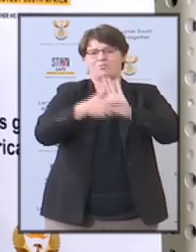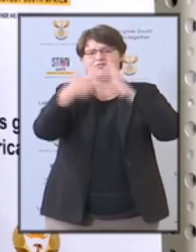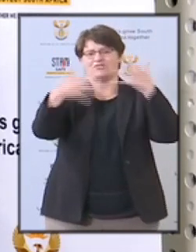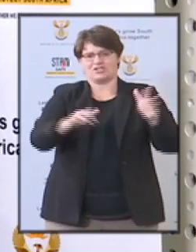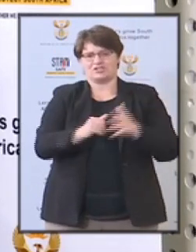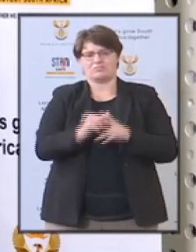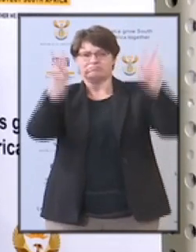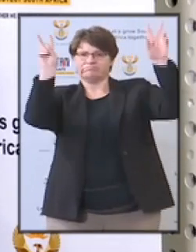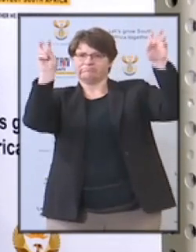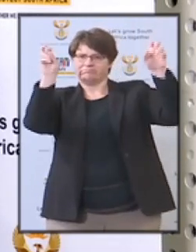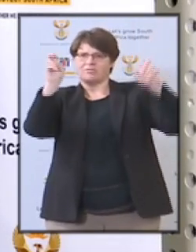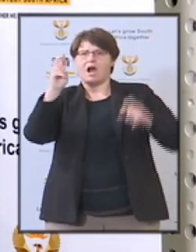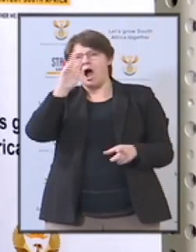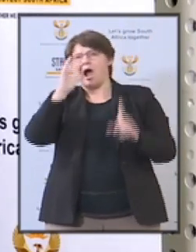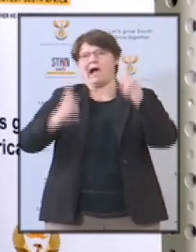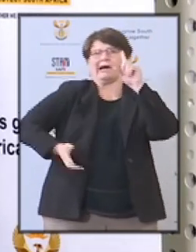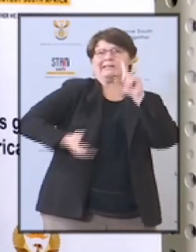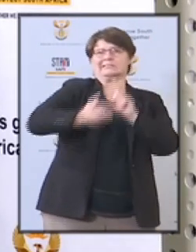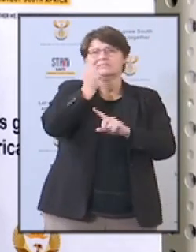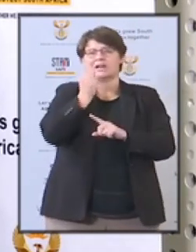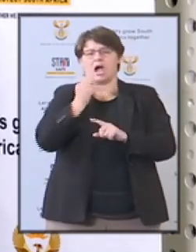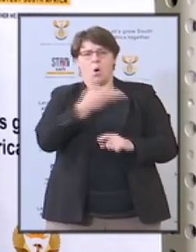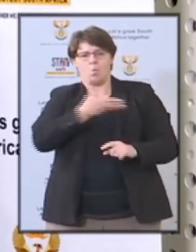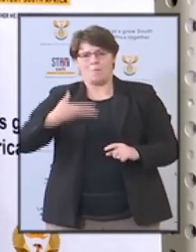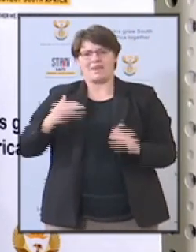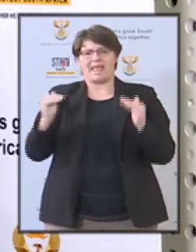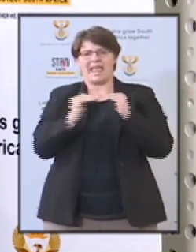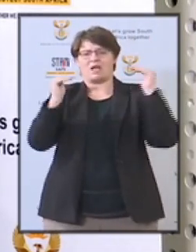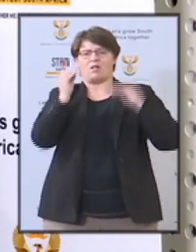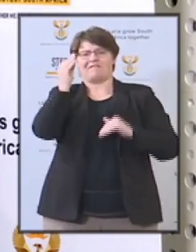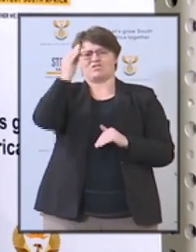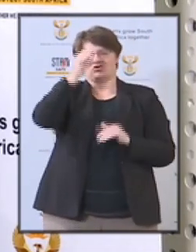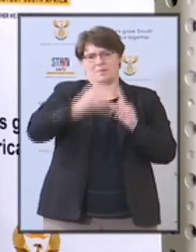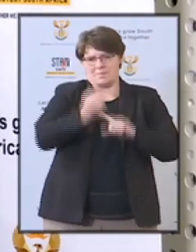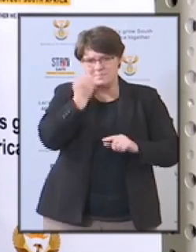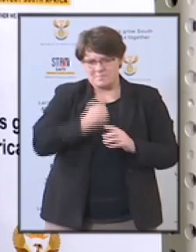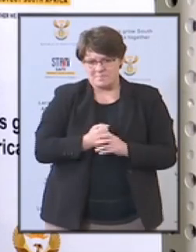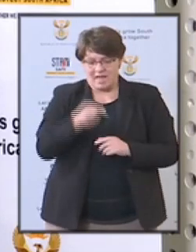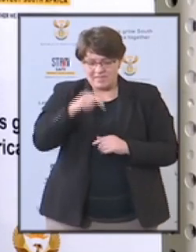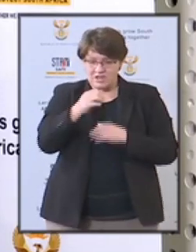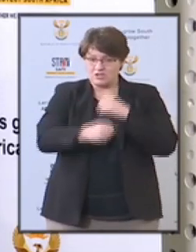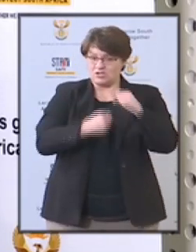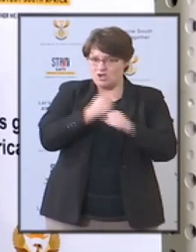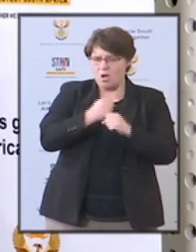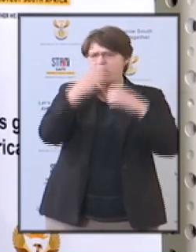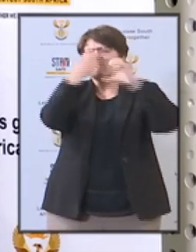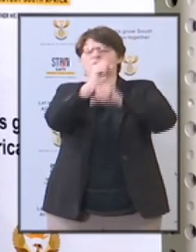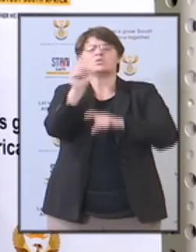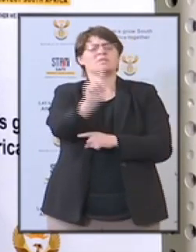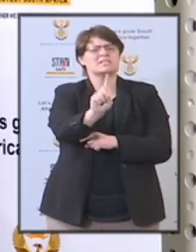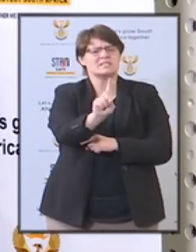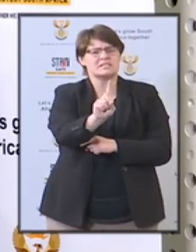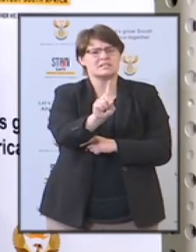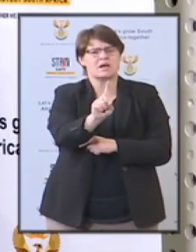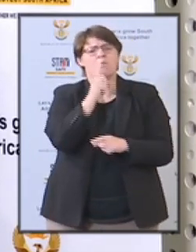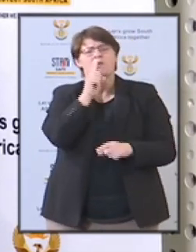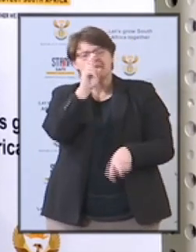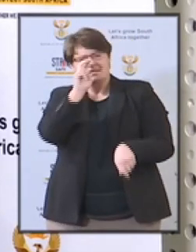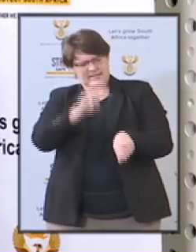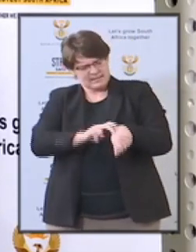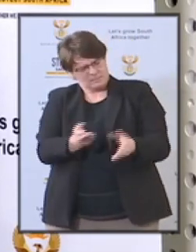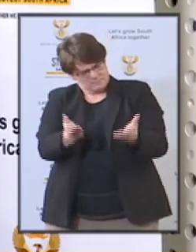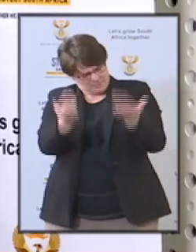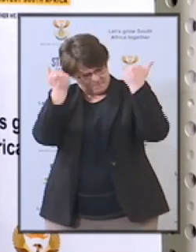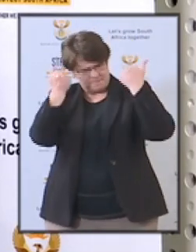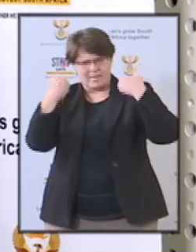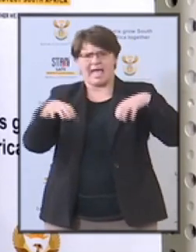Realizing Women's Rights for an Equal Future. This year's Women's Month focuses on a call to action to champion